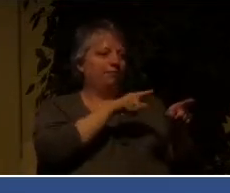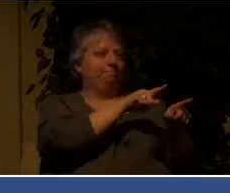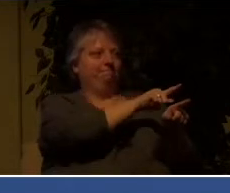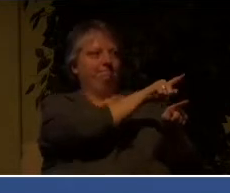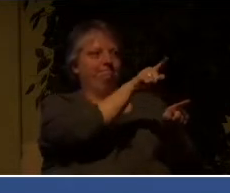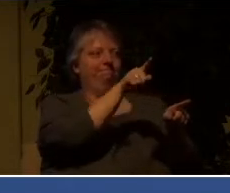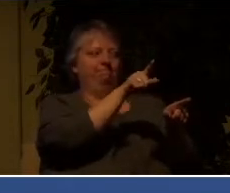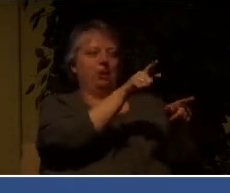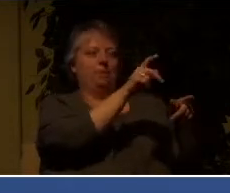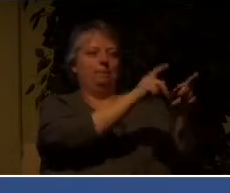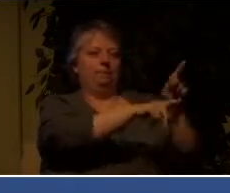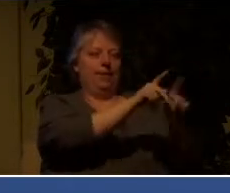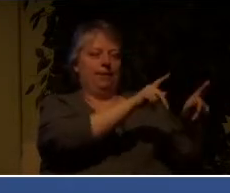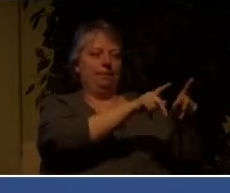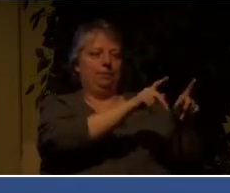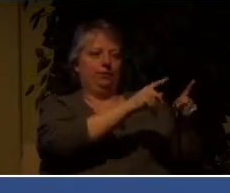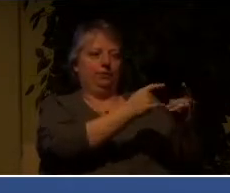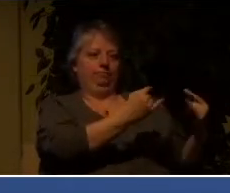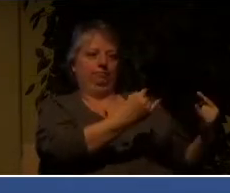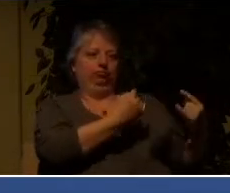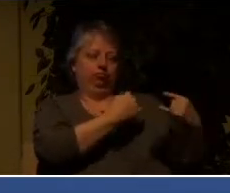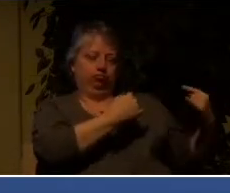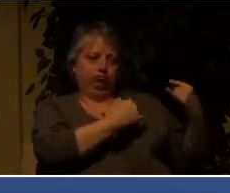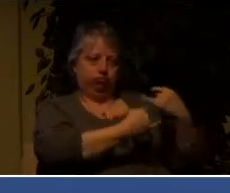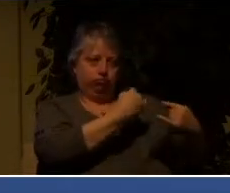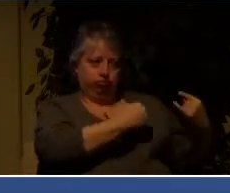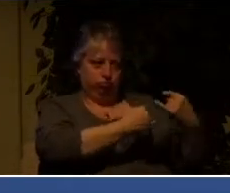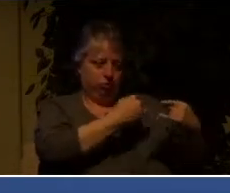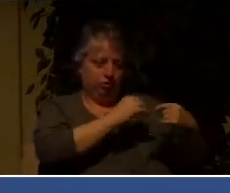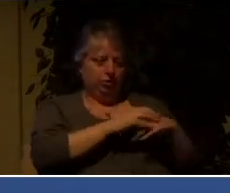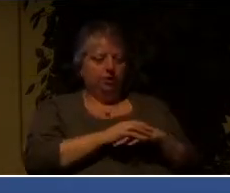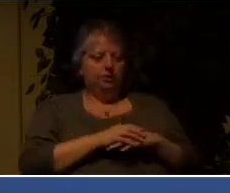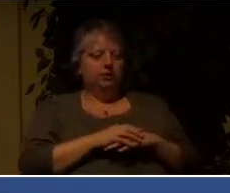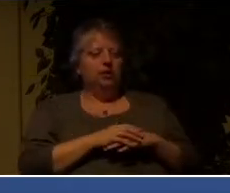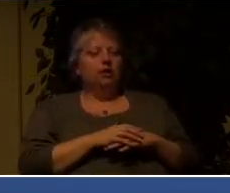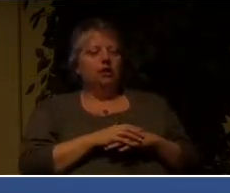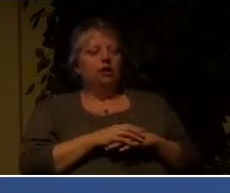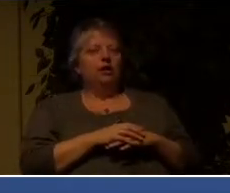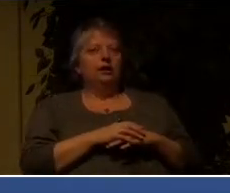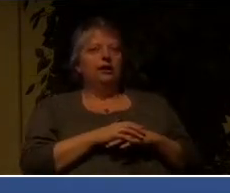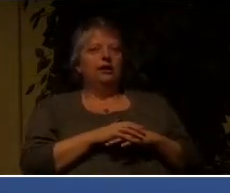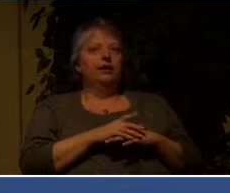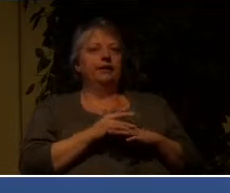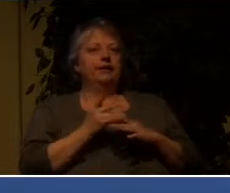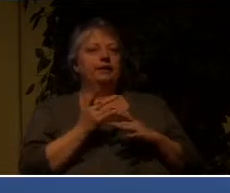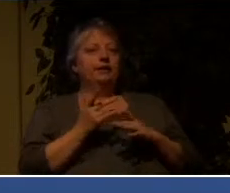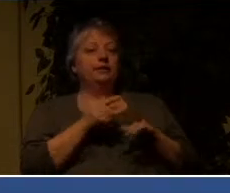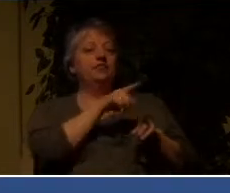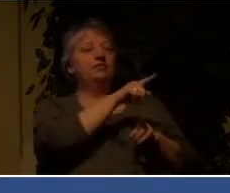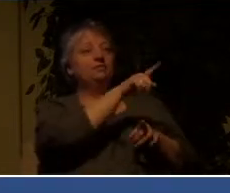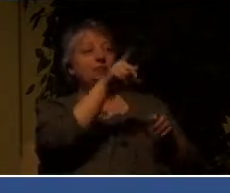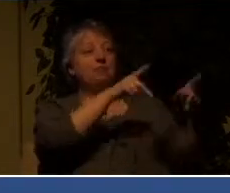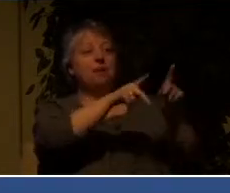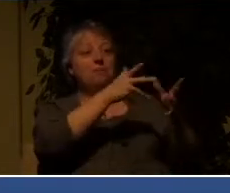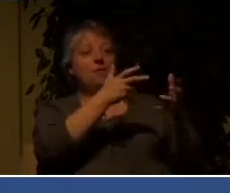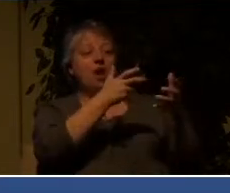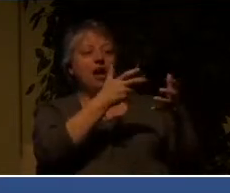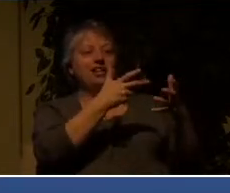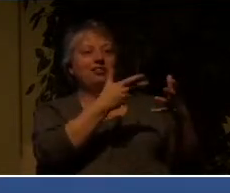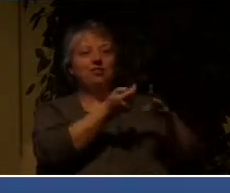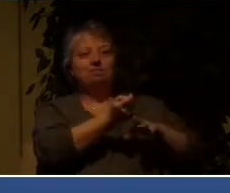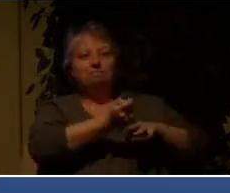and to get rid of Christian influence. The best way to put it, I suppose, is to say that Satan tries to